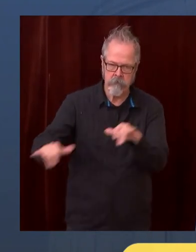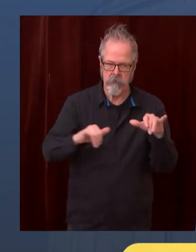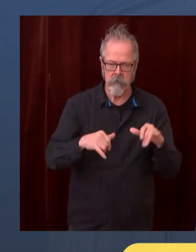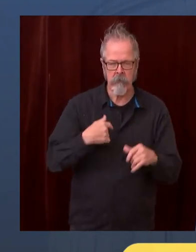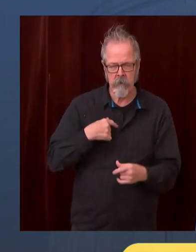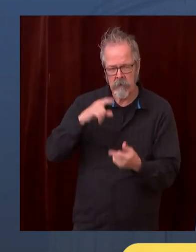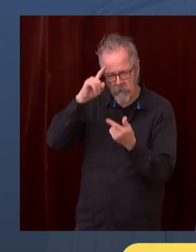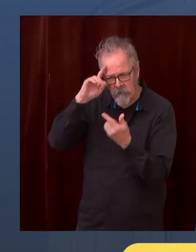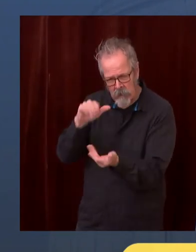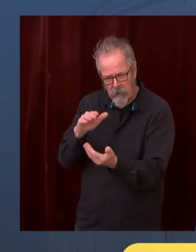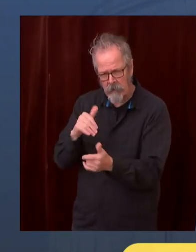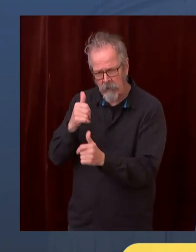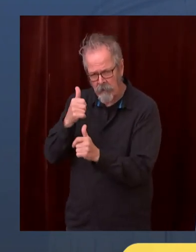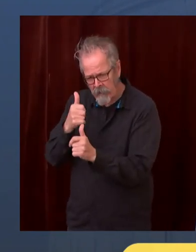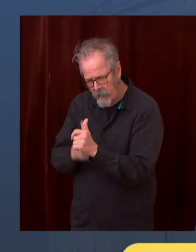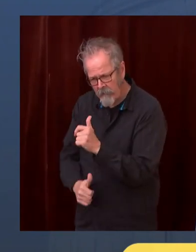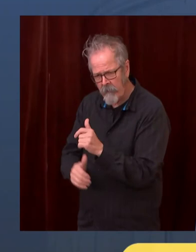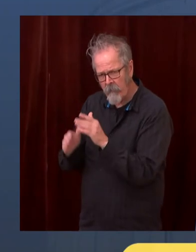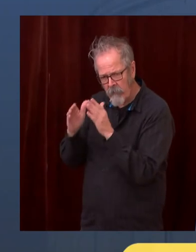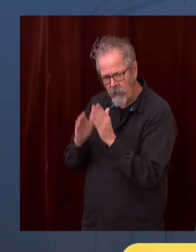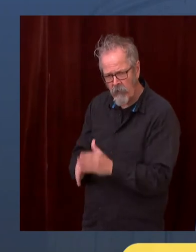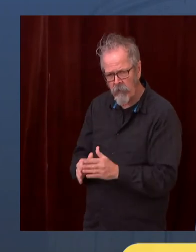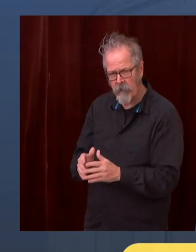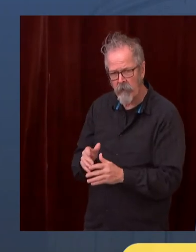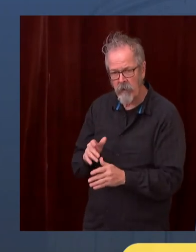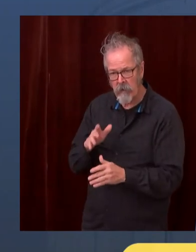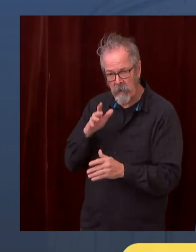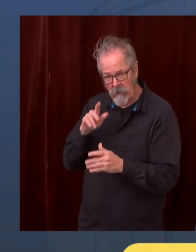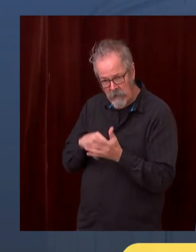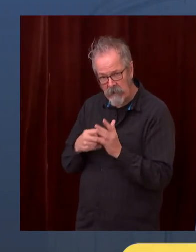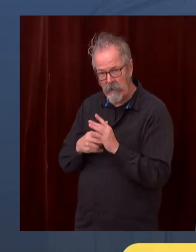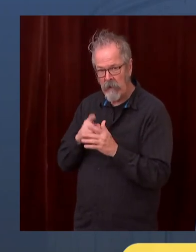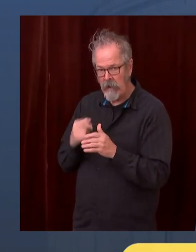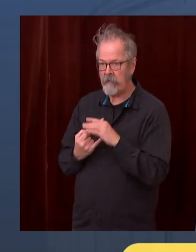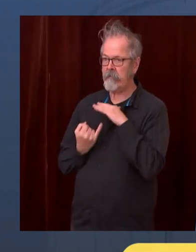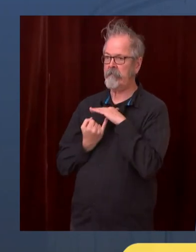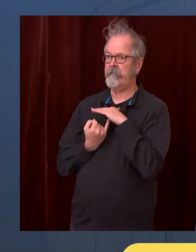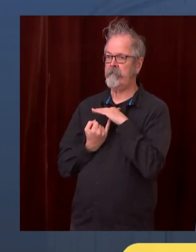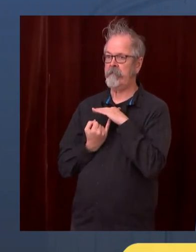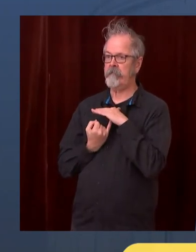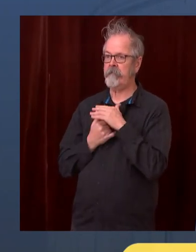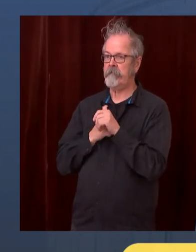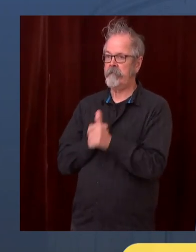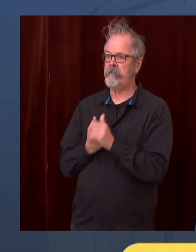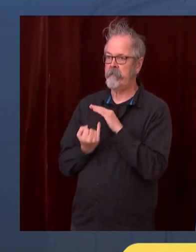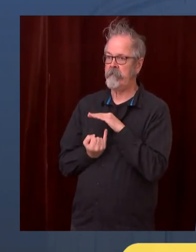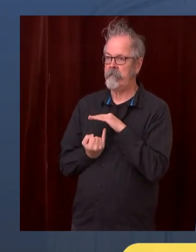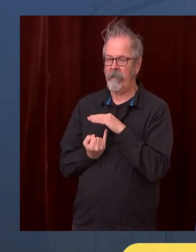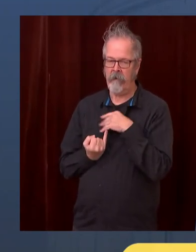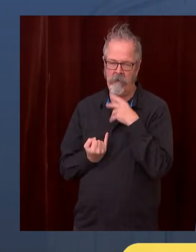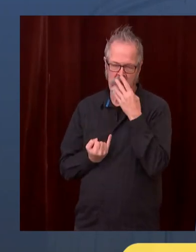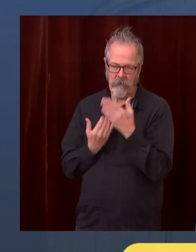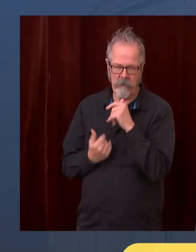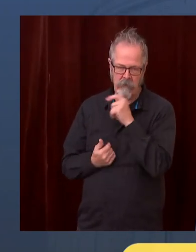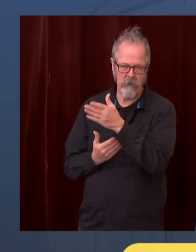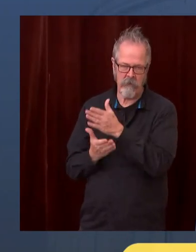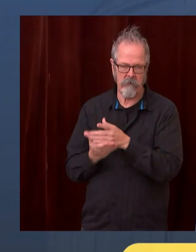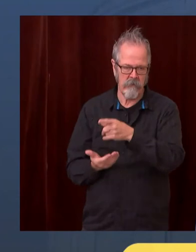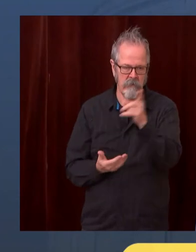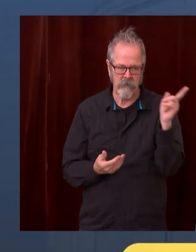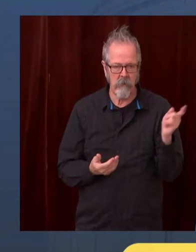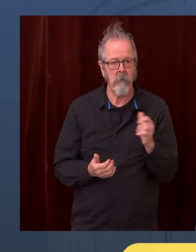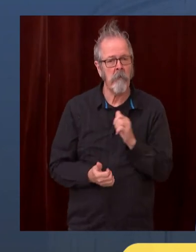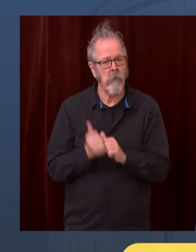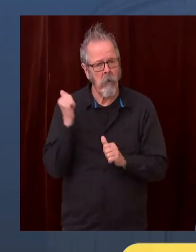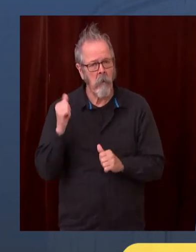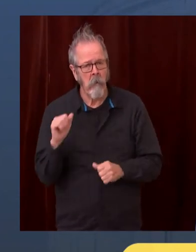reduce the risk dramatically in the state of Washington. And I would point out that these things work. This is not a speculative endeavor.